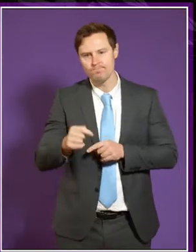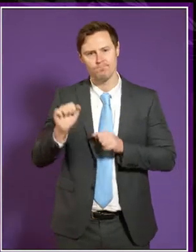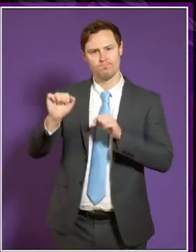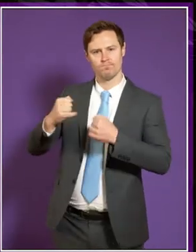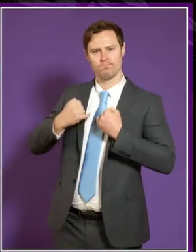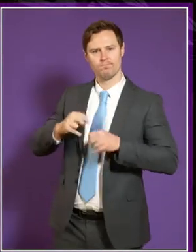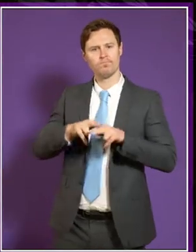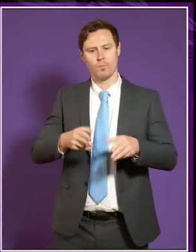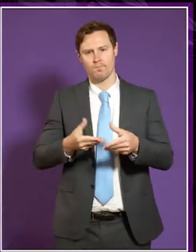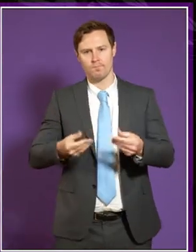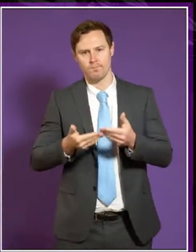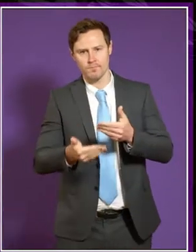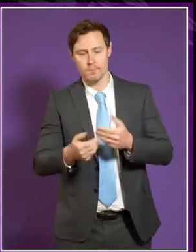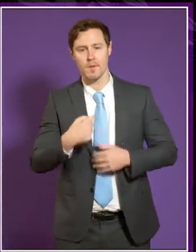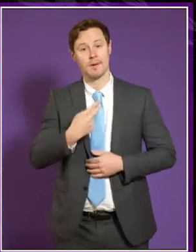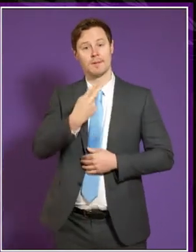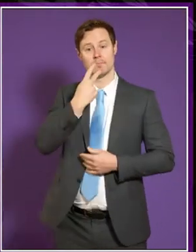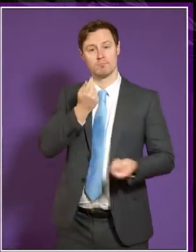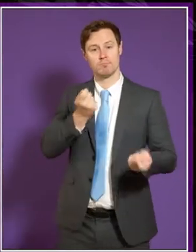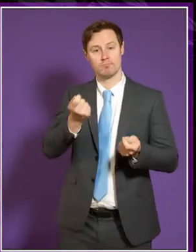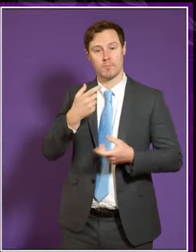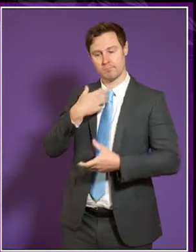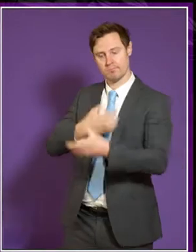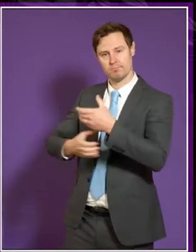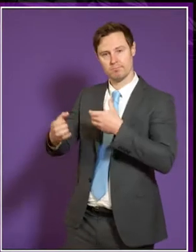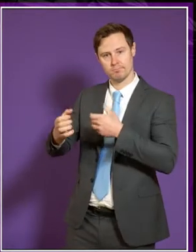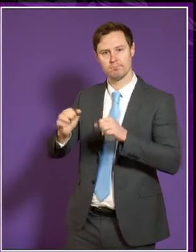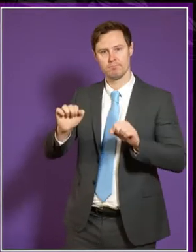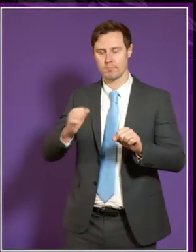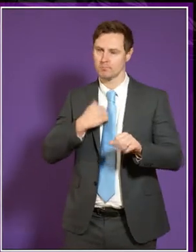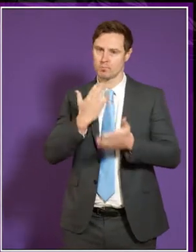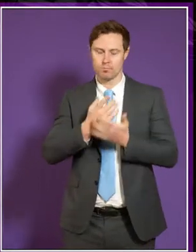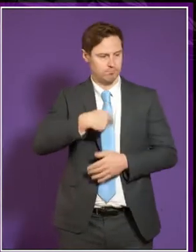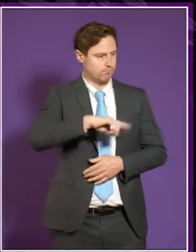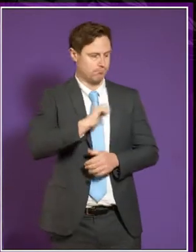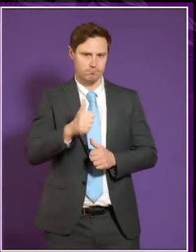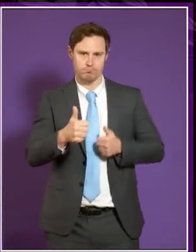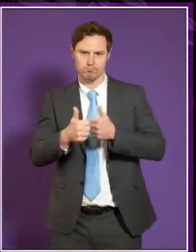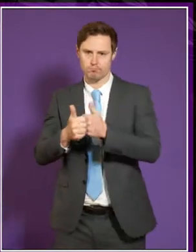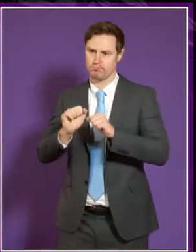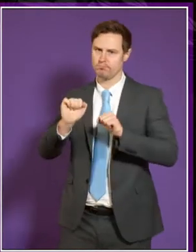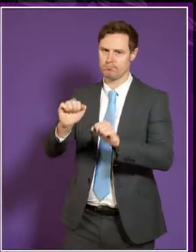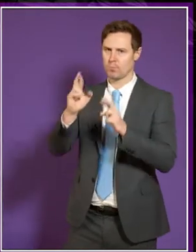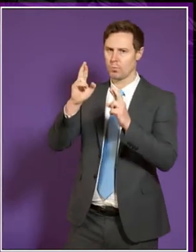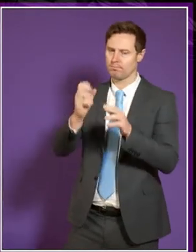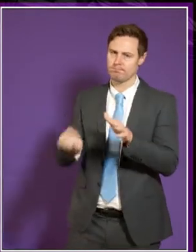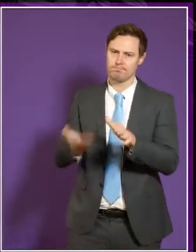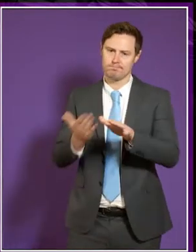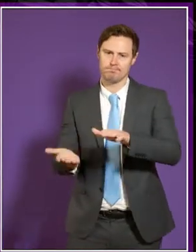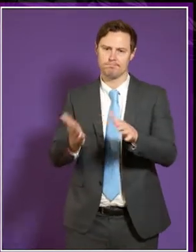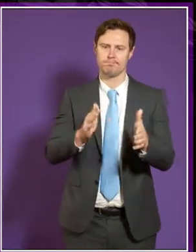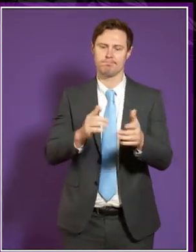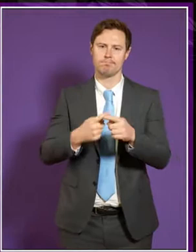reasons. As deputy convener, I'll be chairing meetings in her absence, and I'm sure I speak for the whole committee and the staff when I wish her a speedy recovery.